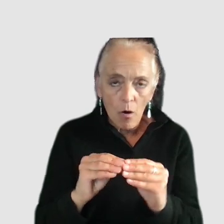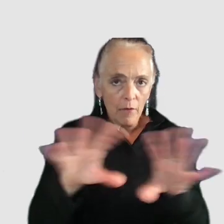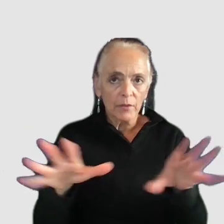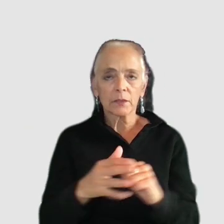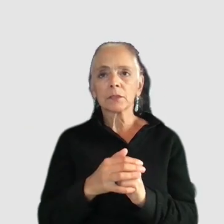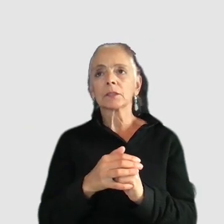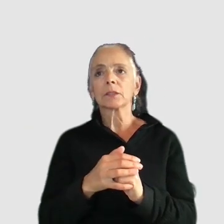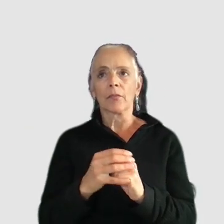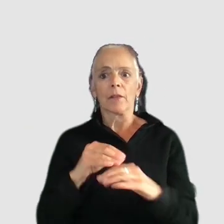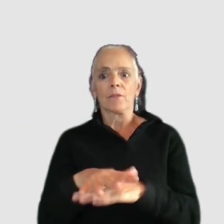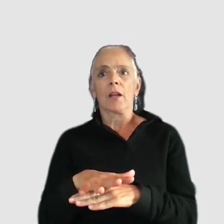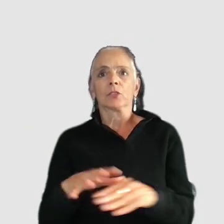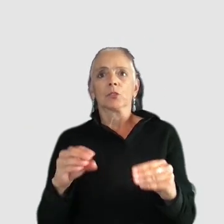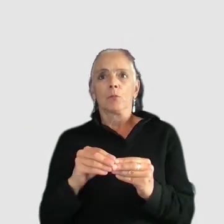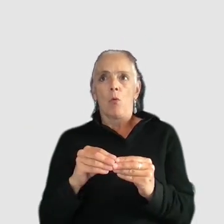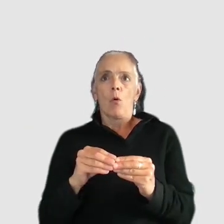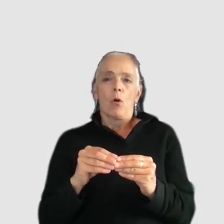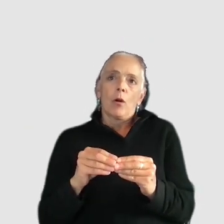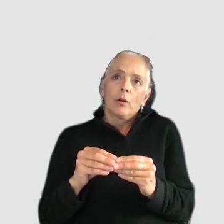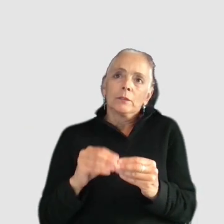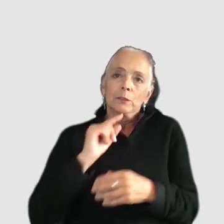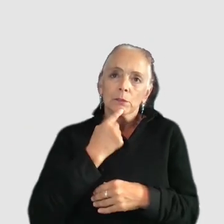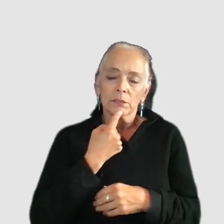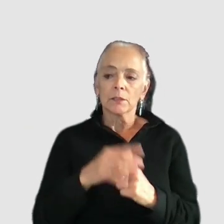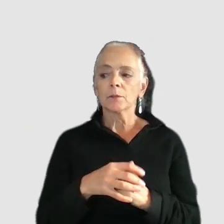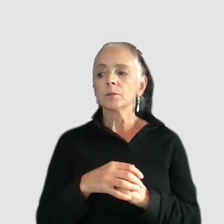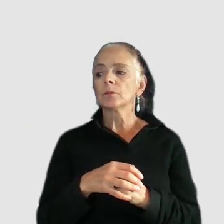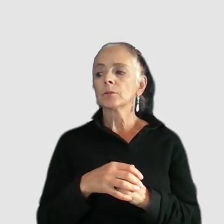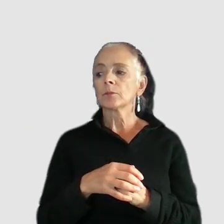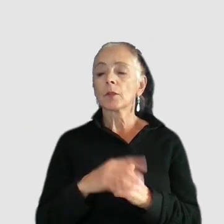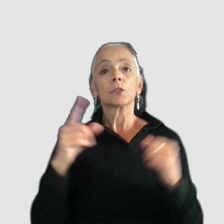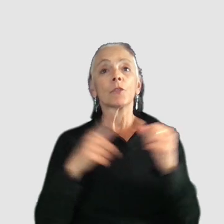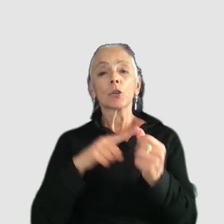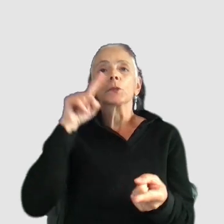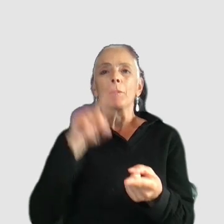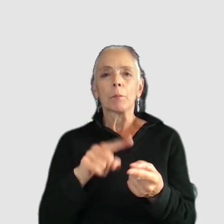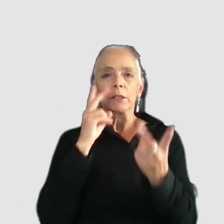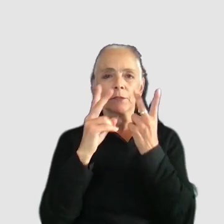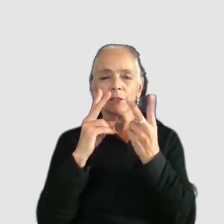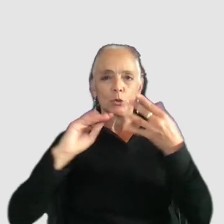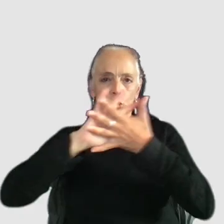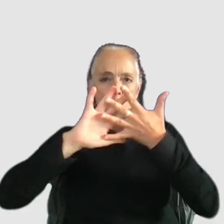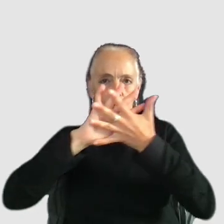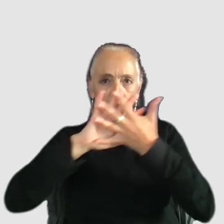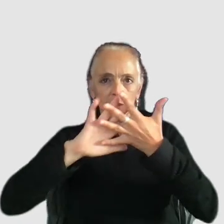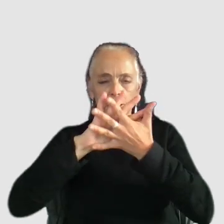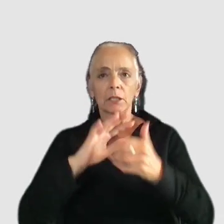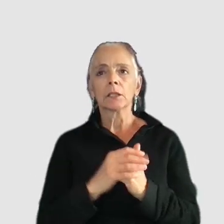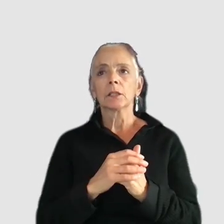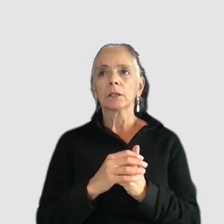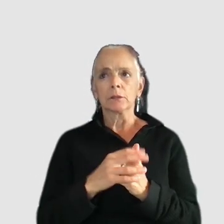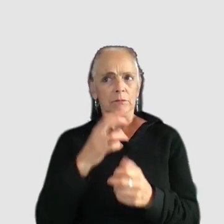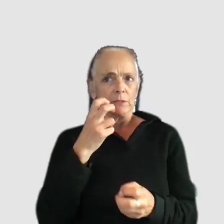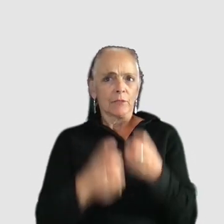quicker and the effects are going to be more significant. So first off we want to minimize visual noise which can be tricky especially with strategy